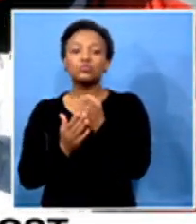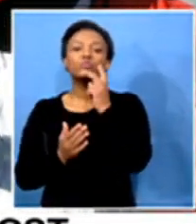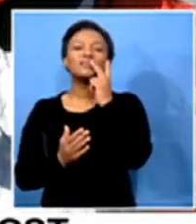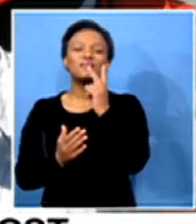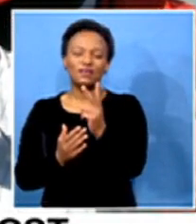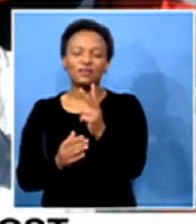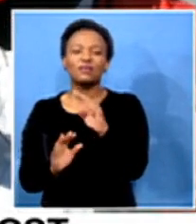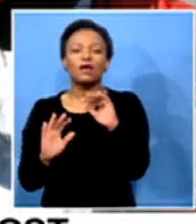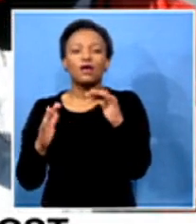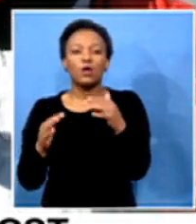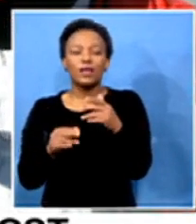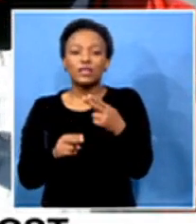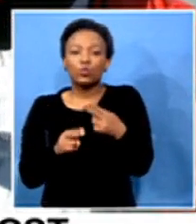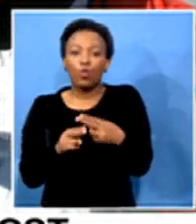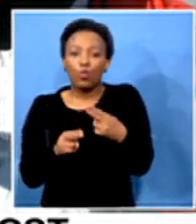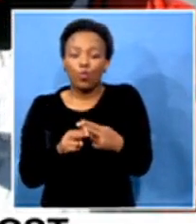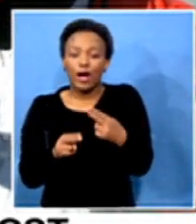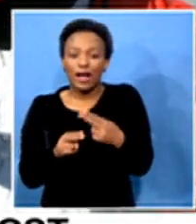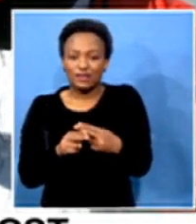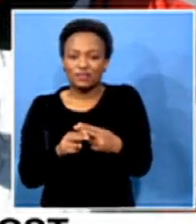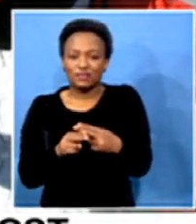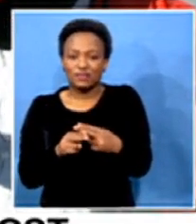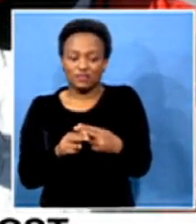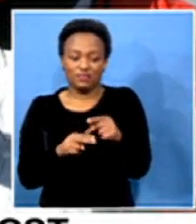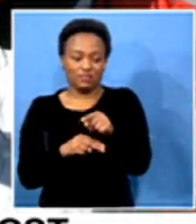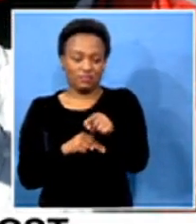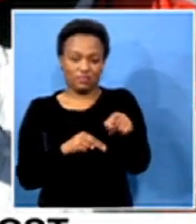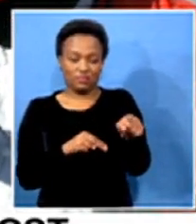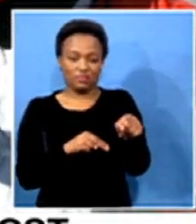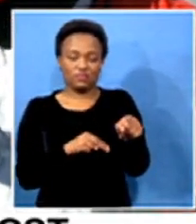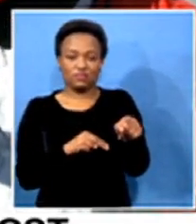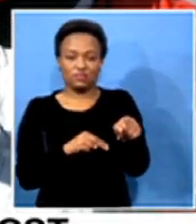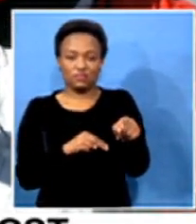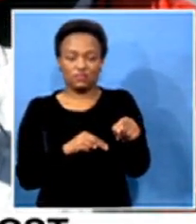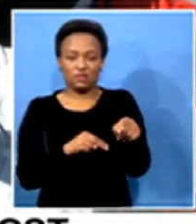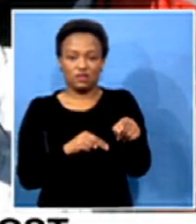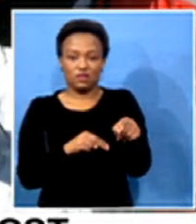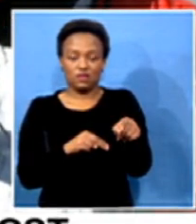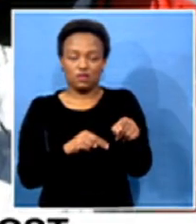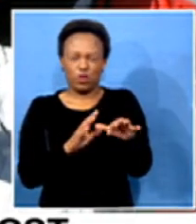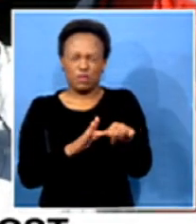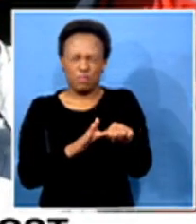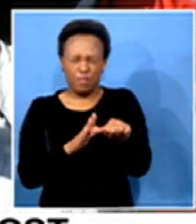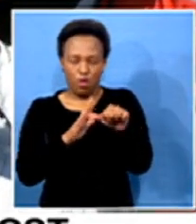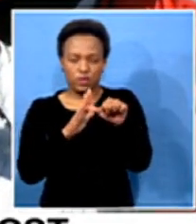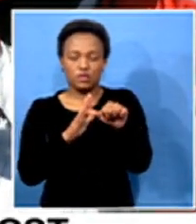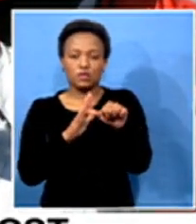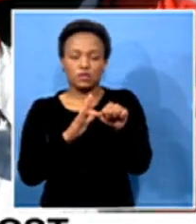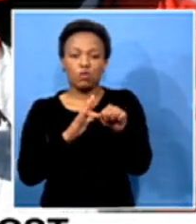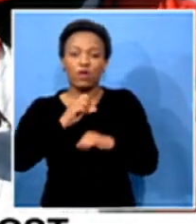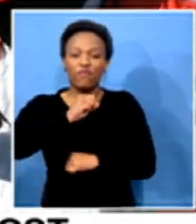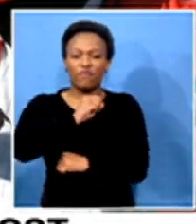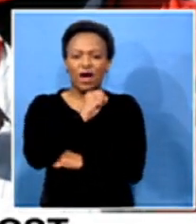How does the toilets of the very foundation, the very most important part of the foundation face?